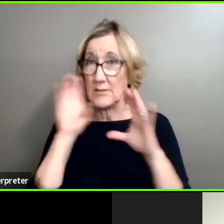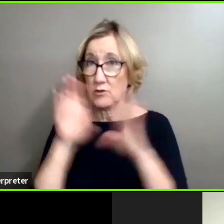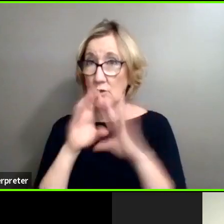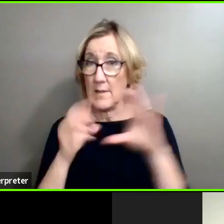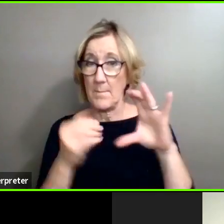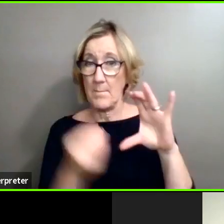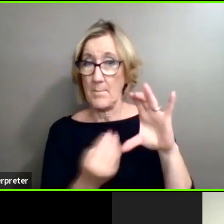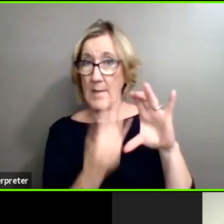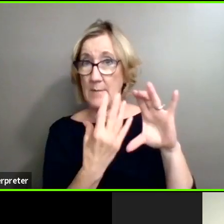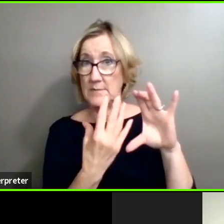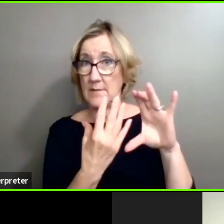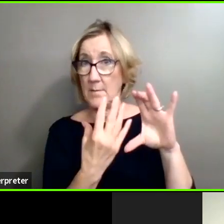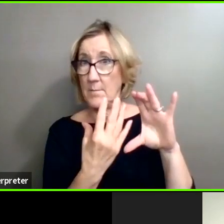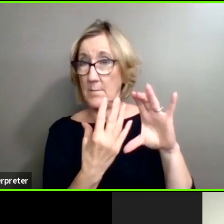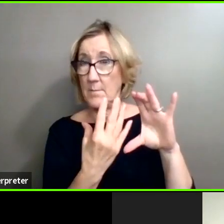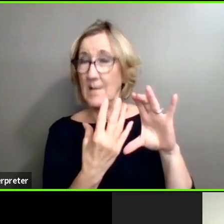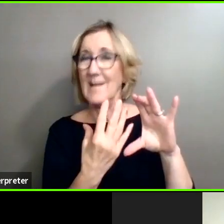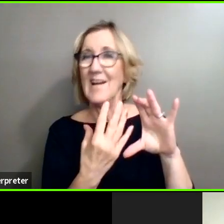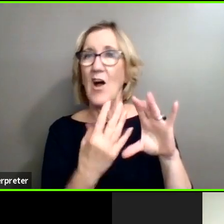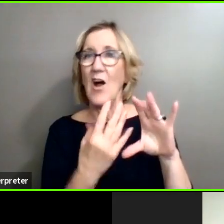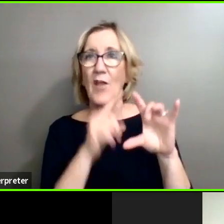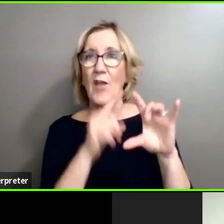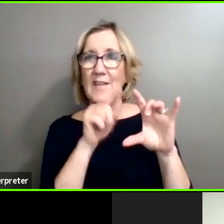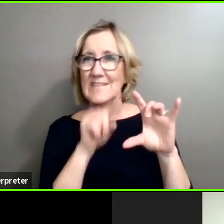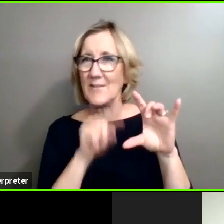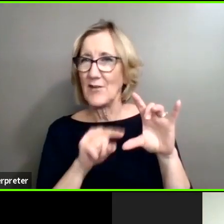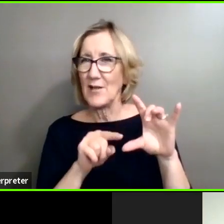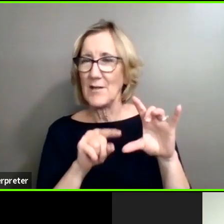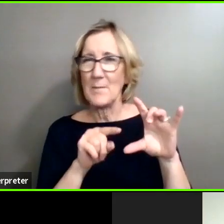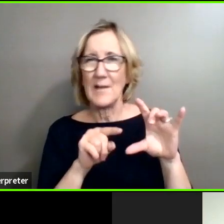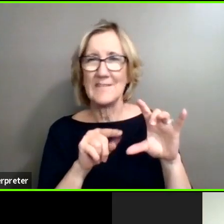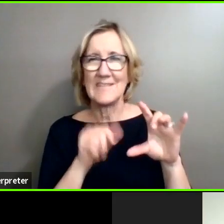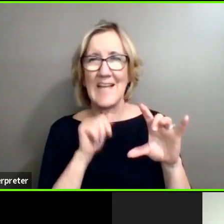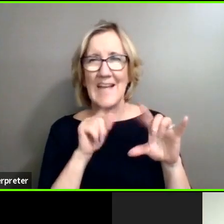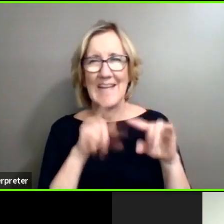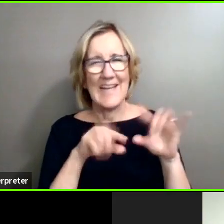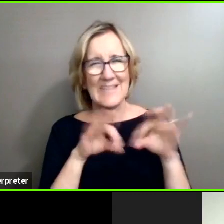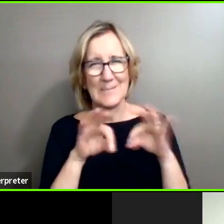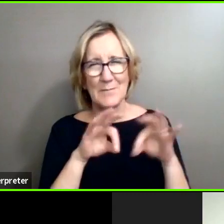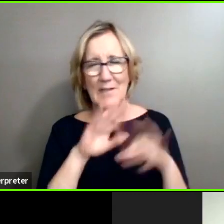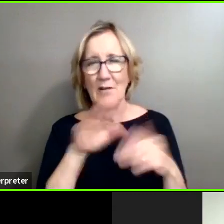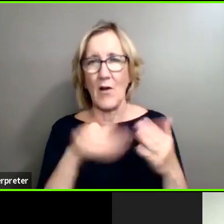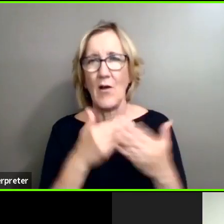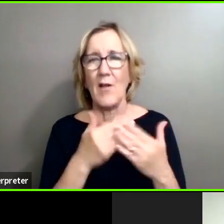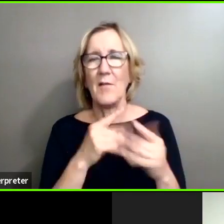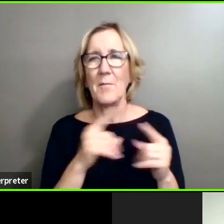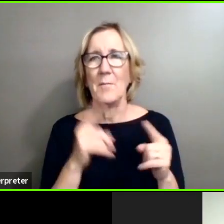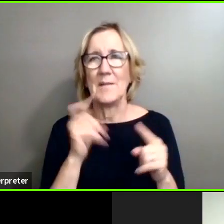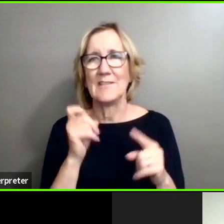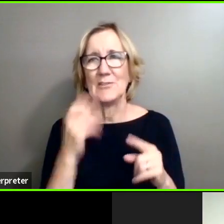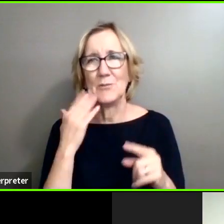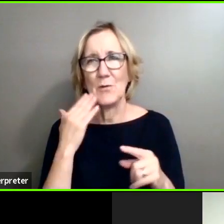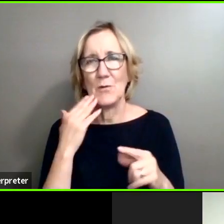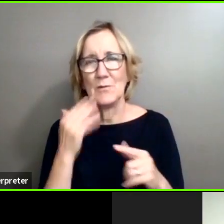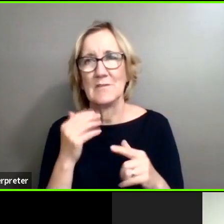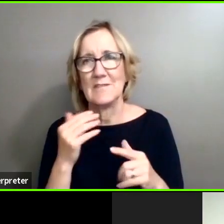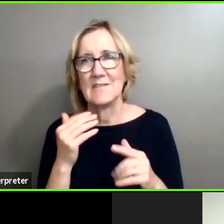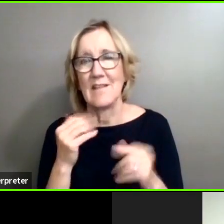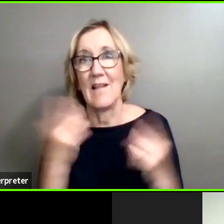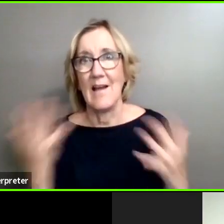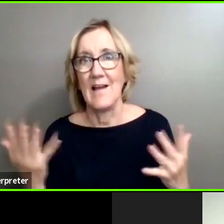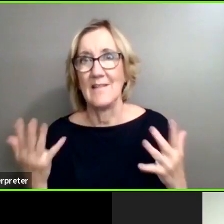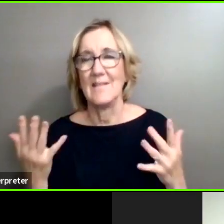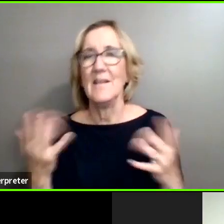All of these do different things. I'm not going to explain all of them because, you know, it's a lot.